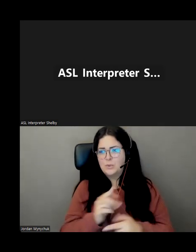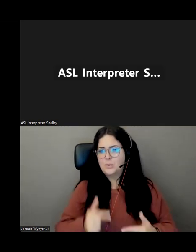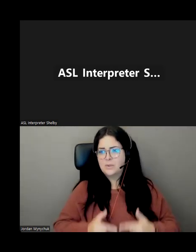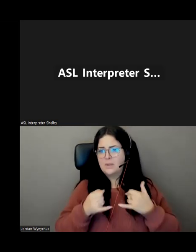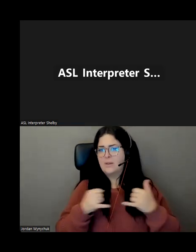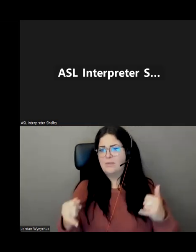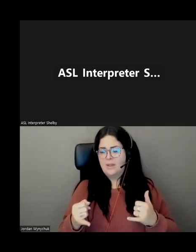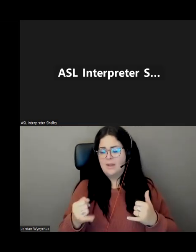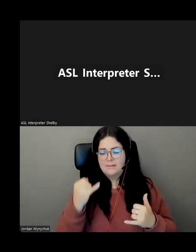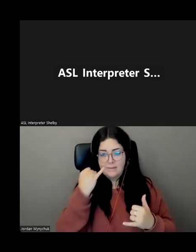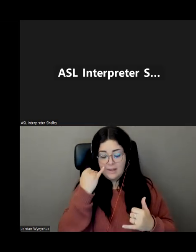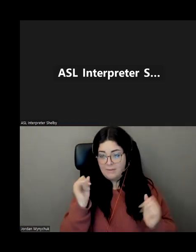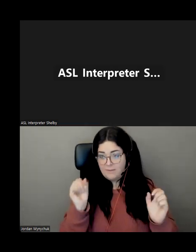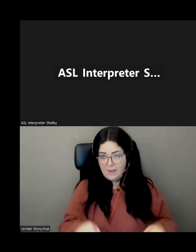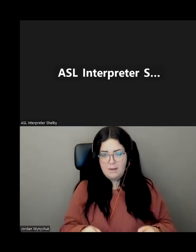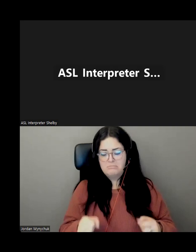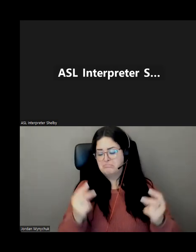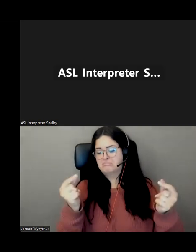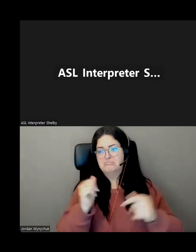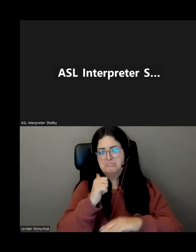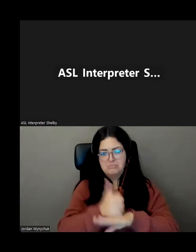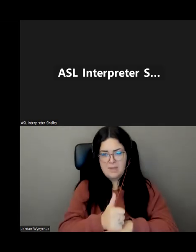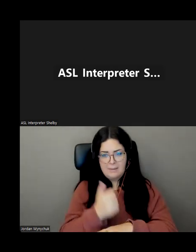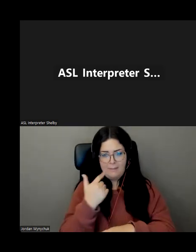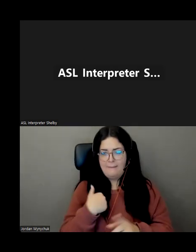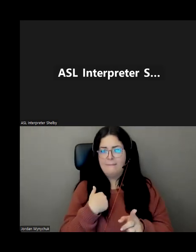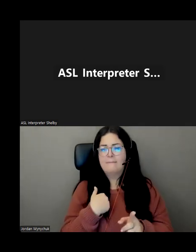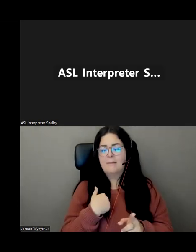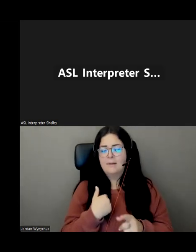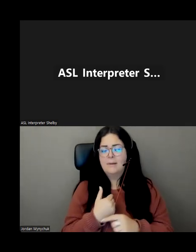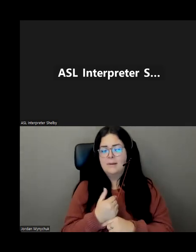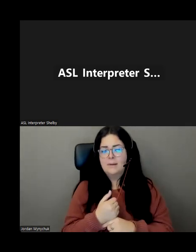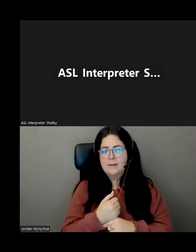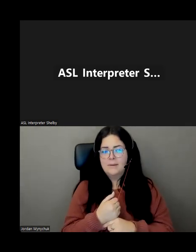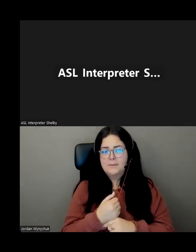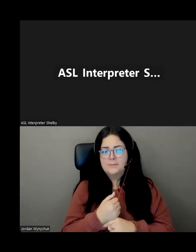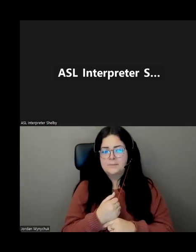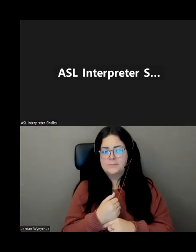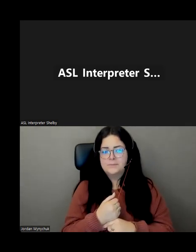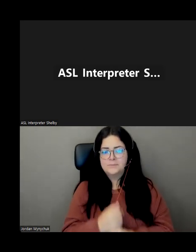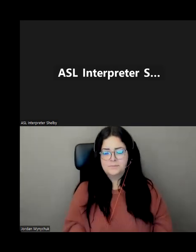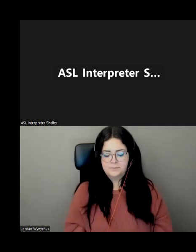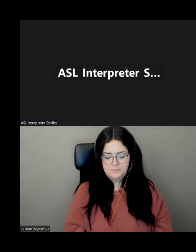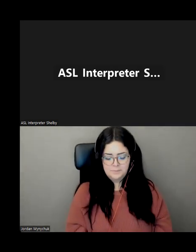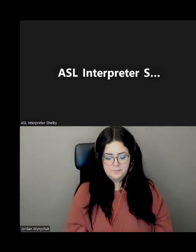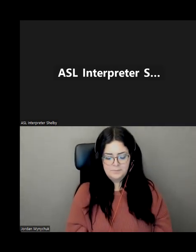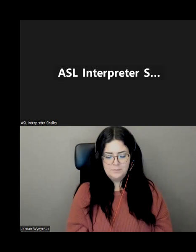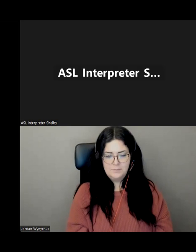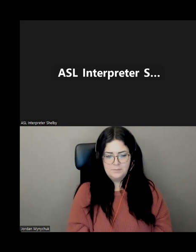be signing up right here and now but um anyways yeah so when the question was asked